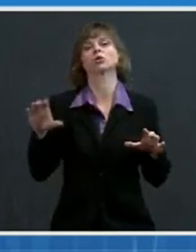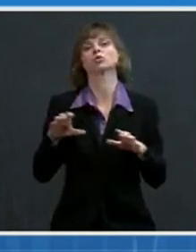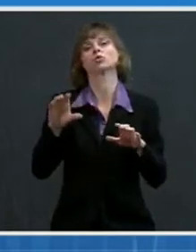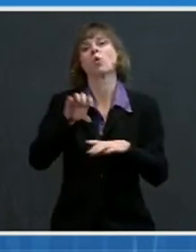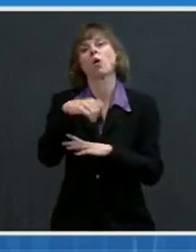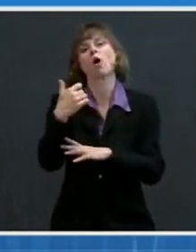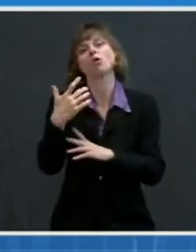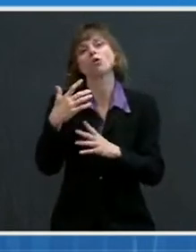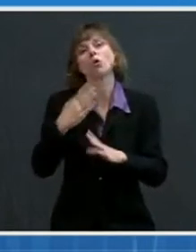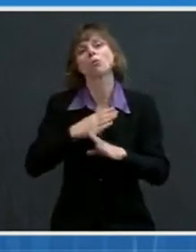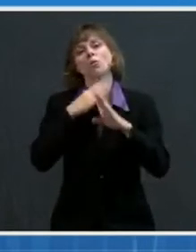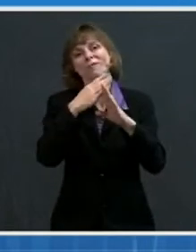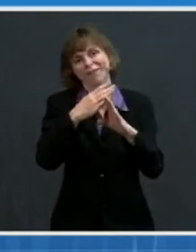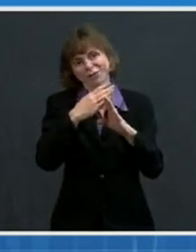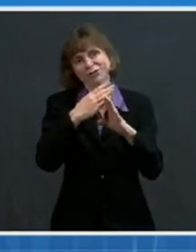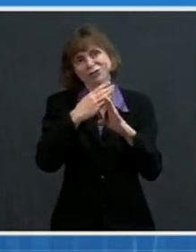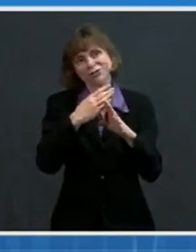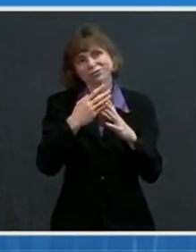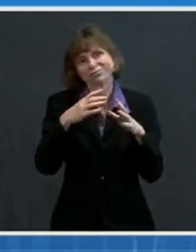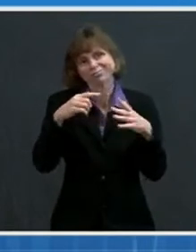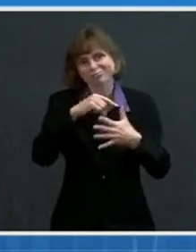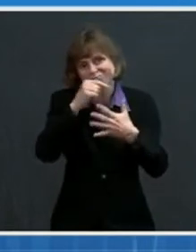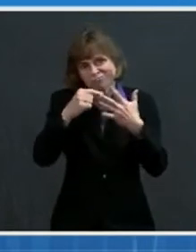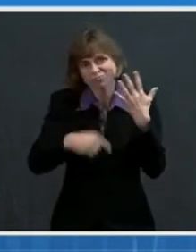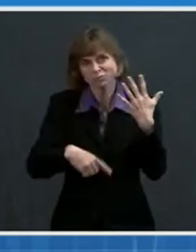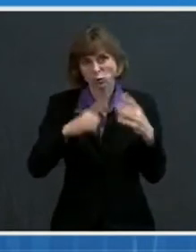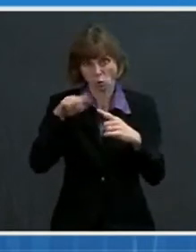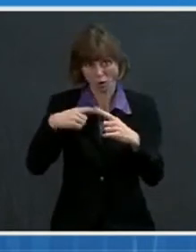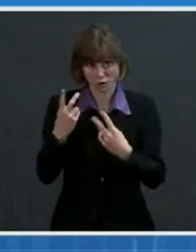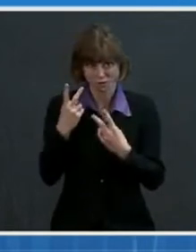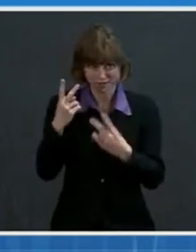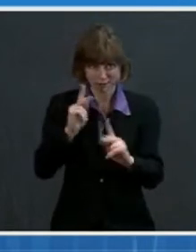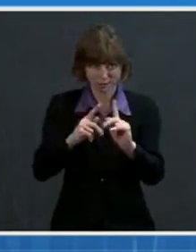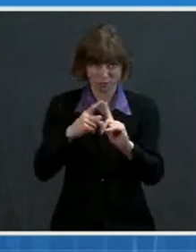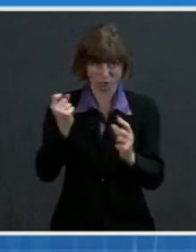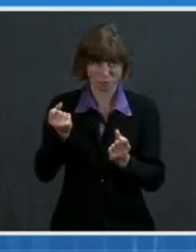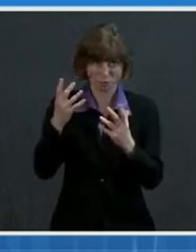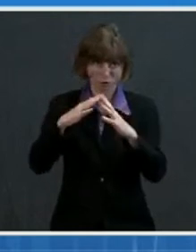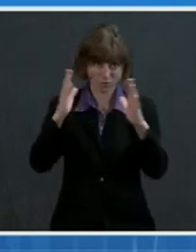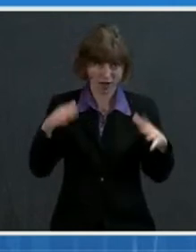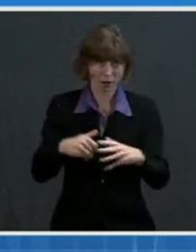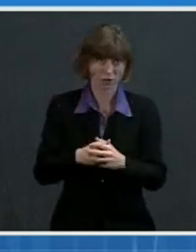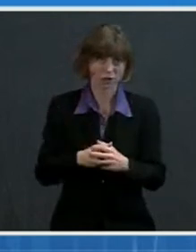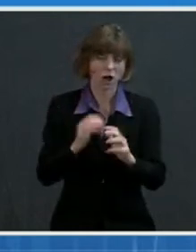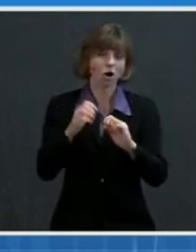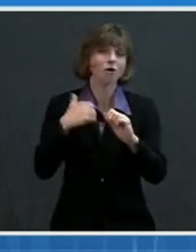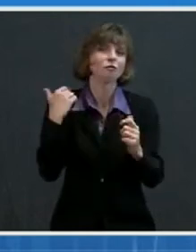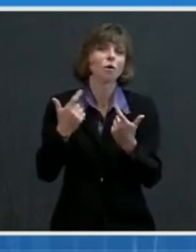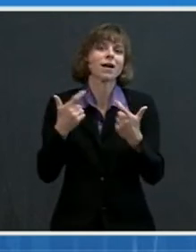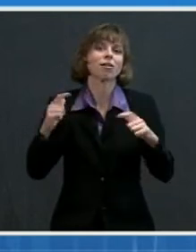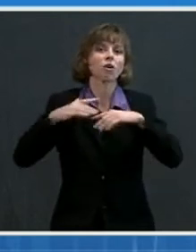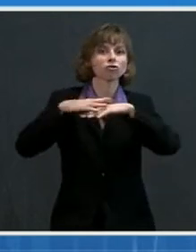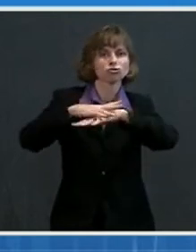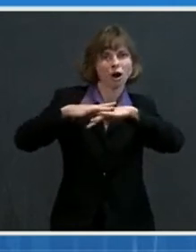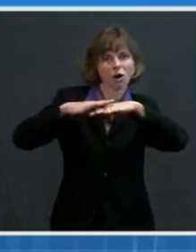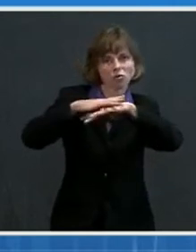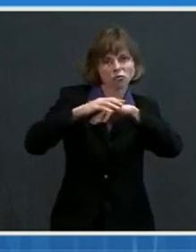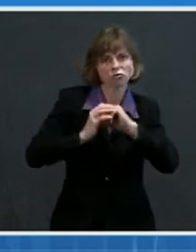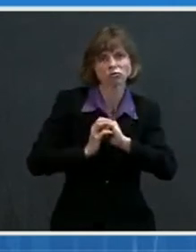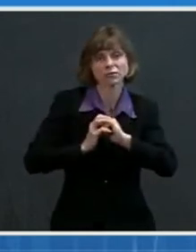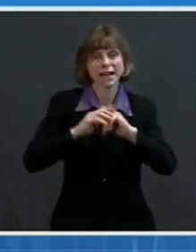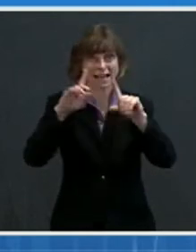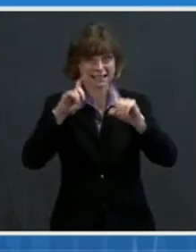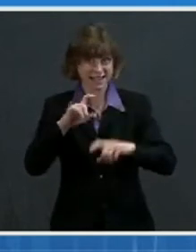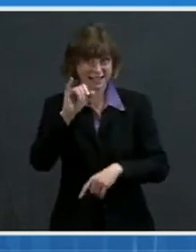unvaccinated people from multiple households. Avoid medium and large-sized crowds. Get tested of experiencing